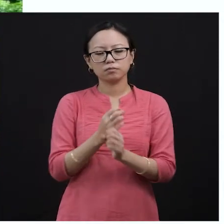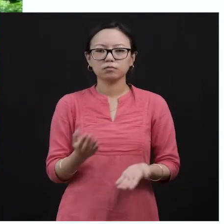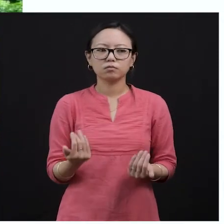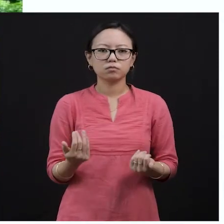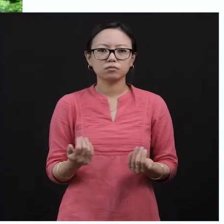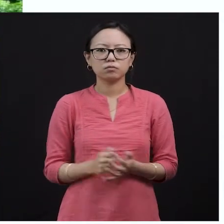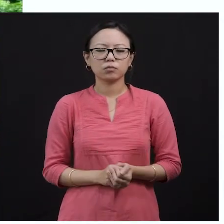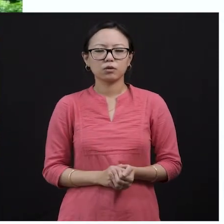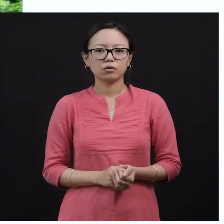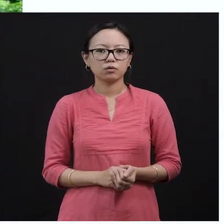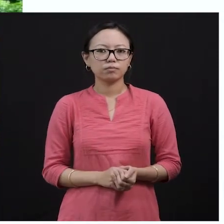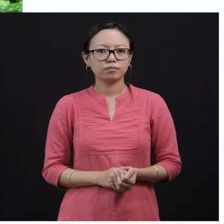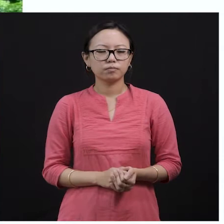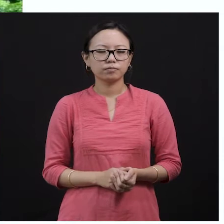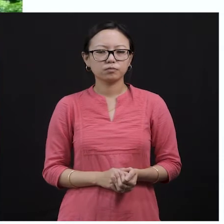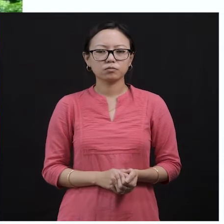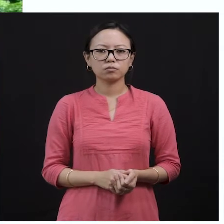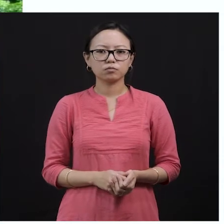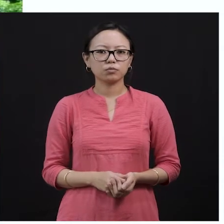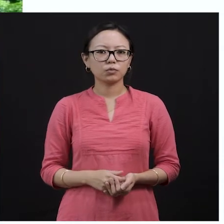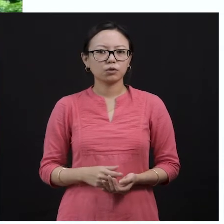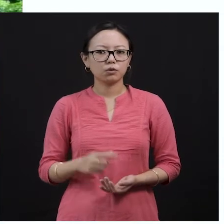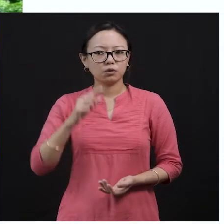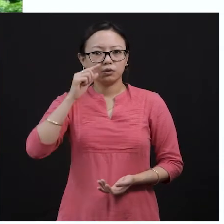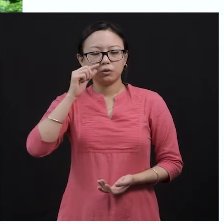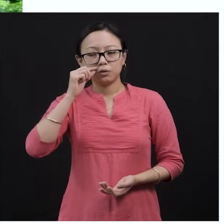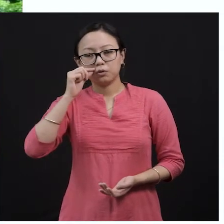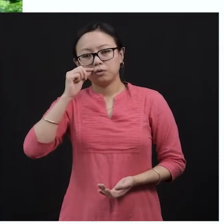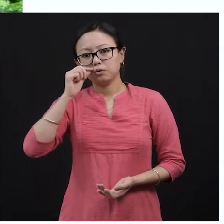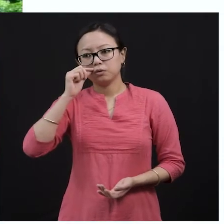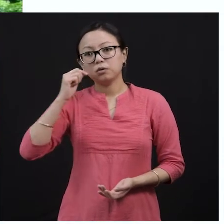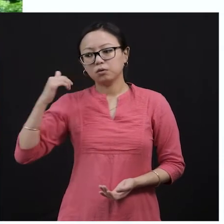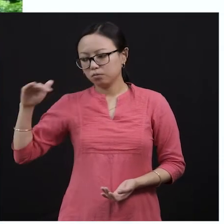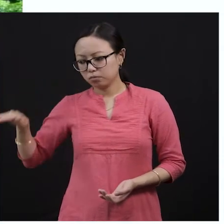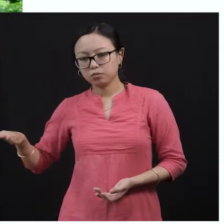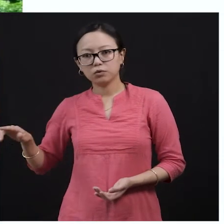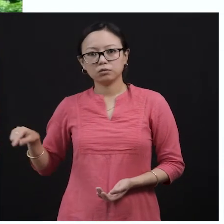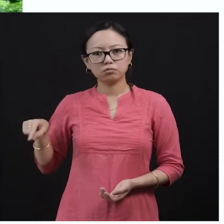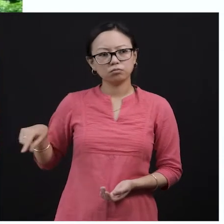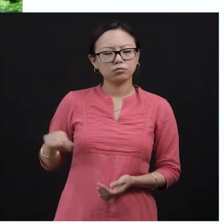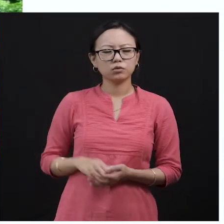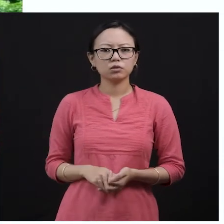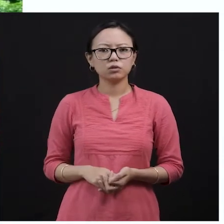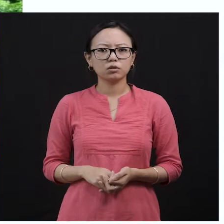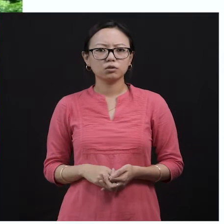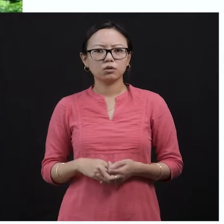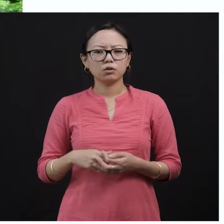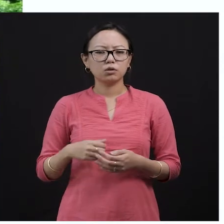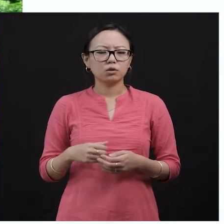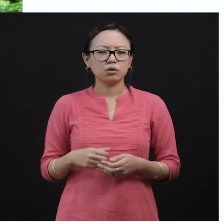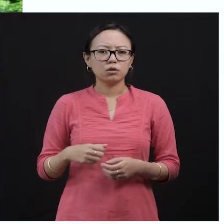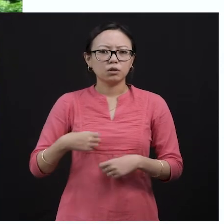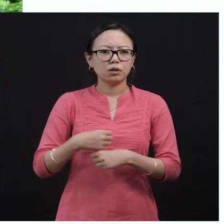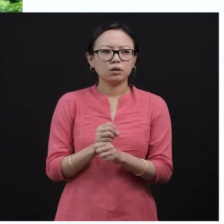Our friend, that is the boy. Okay. The boy is going to use this banyan tree as a grandstand view. We have come across